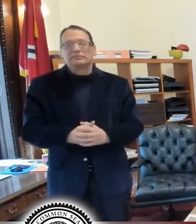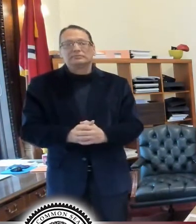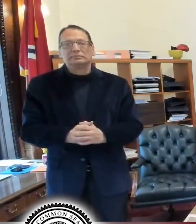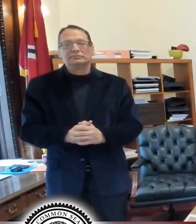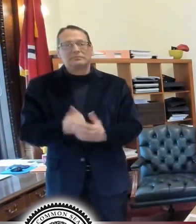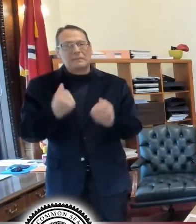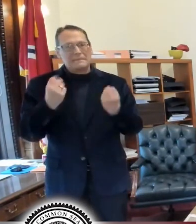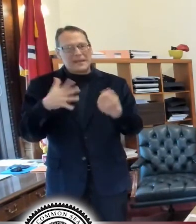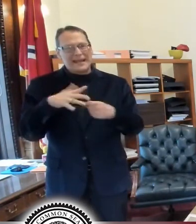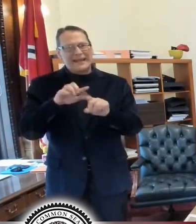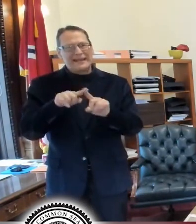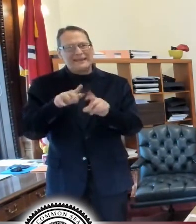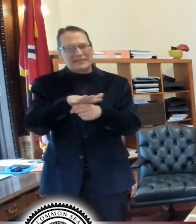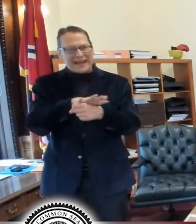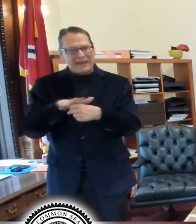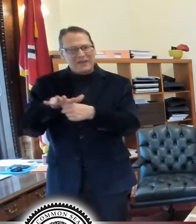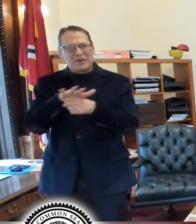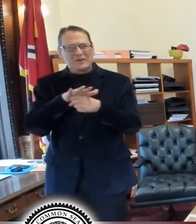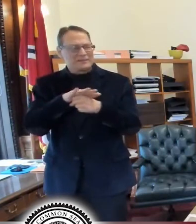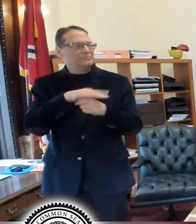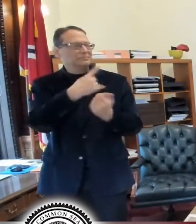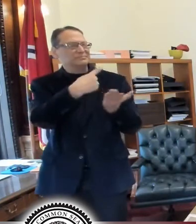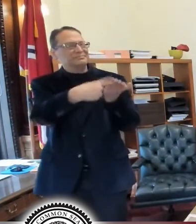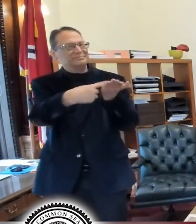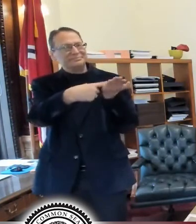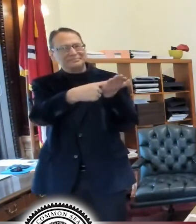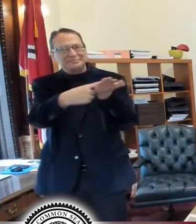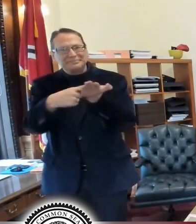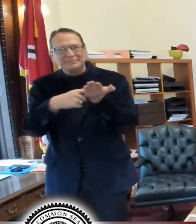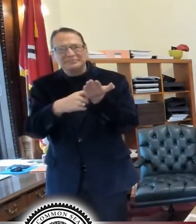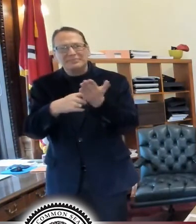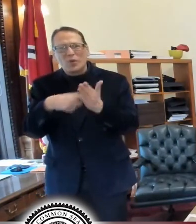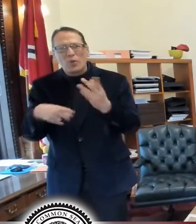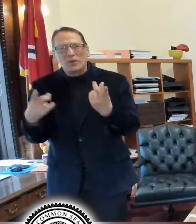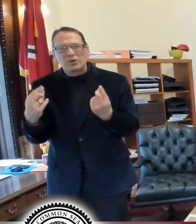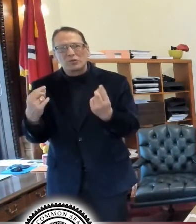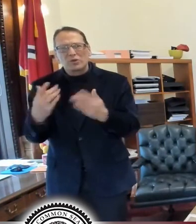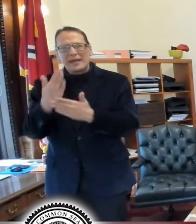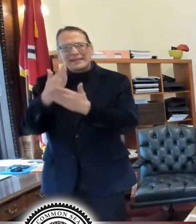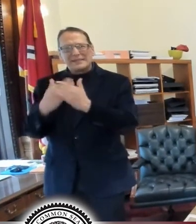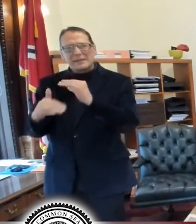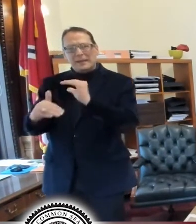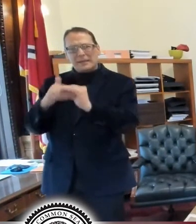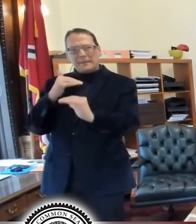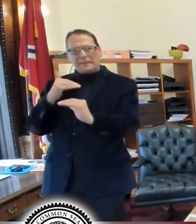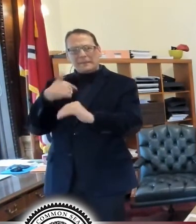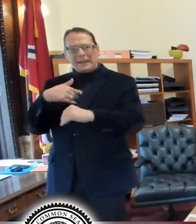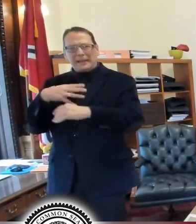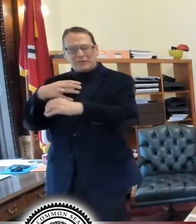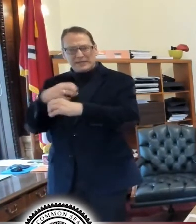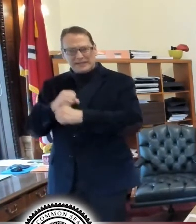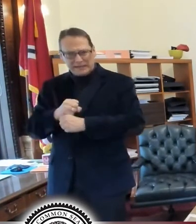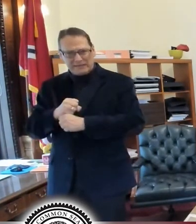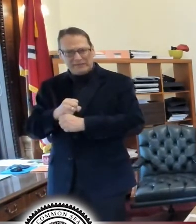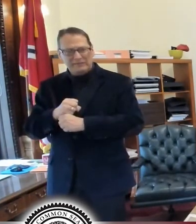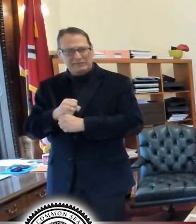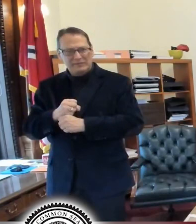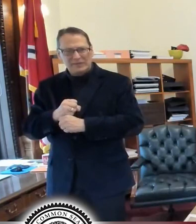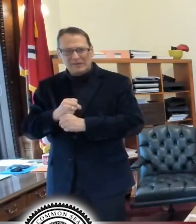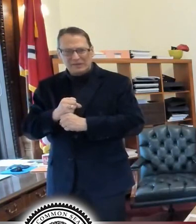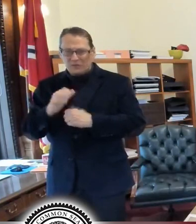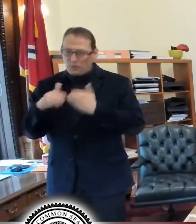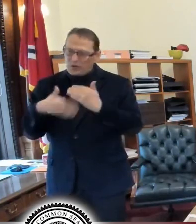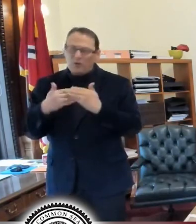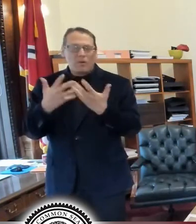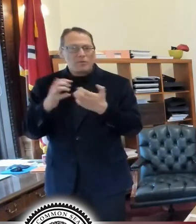many neighborhoods that are having lots of discussion about this, about what to do. I get some of those emails. Um, everybody wants